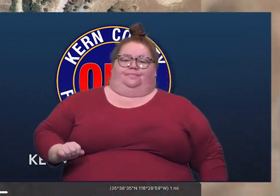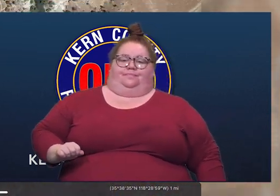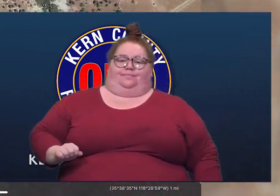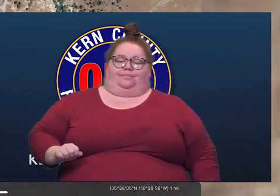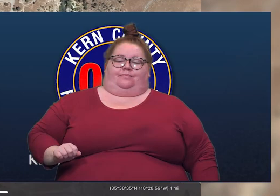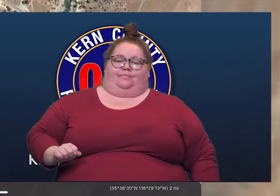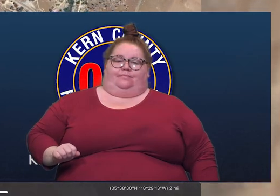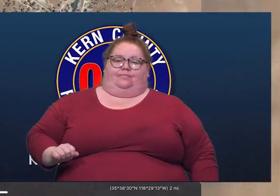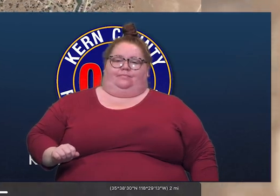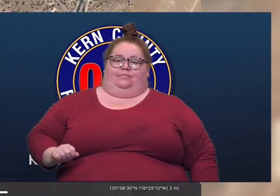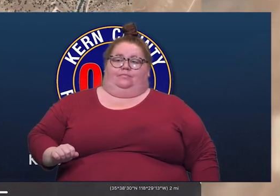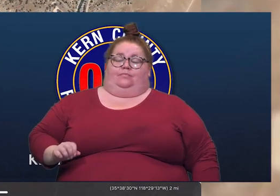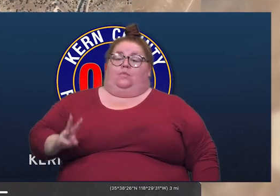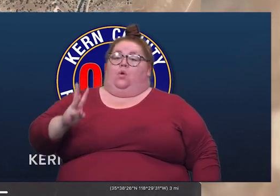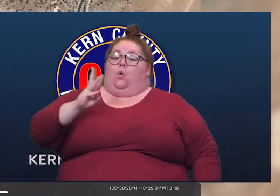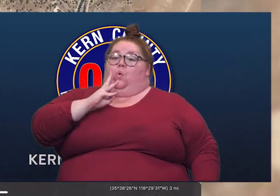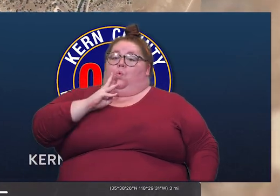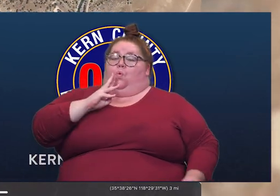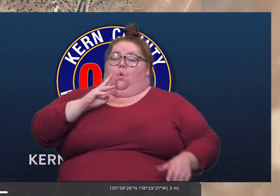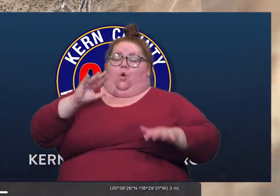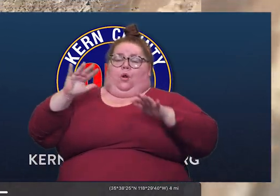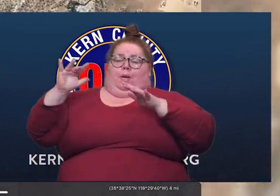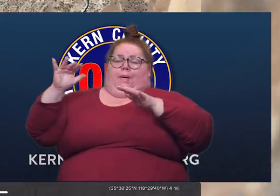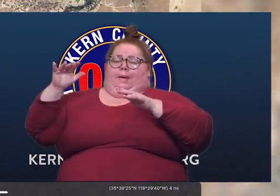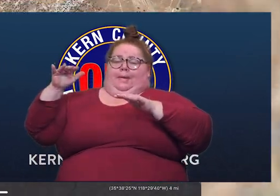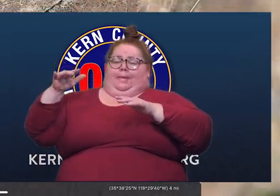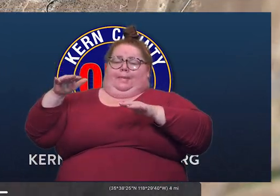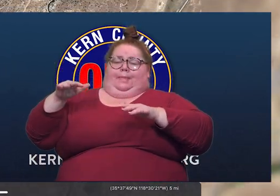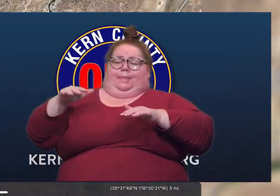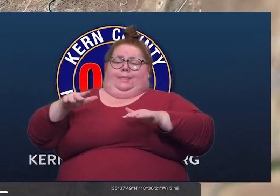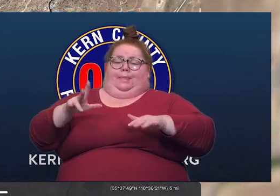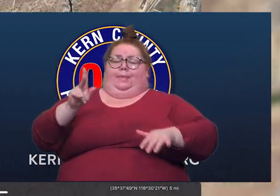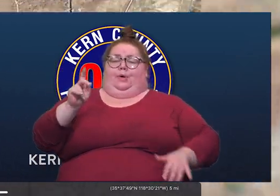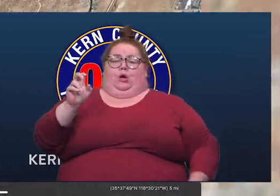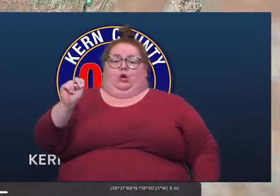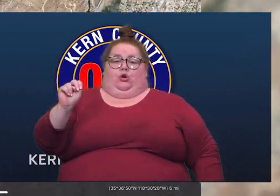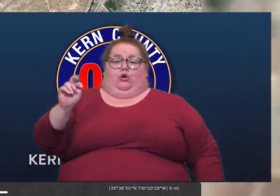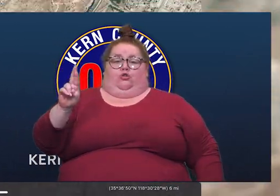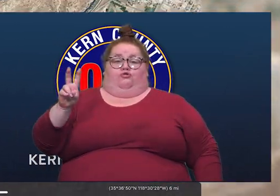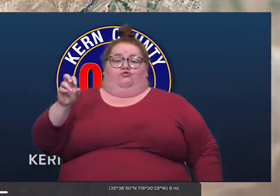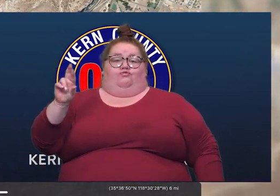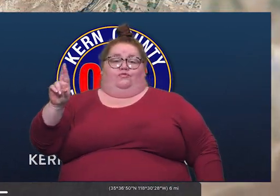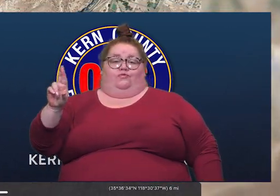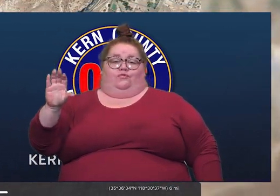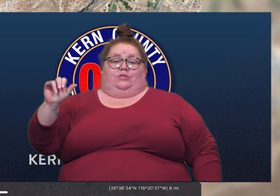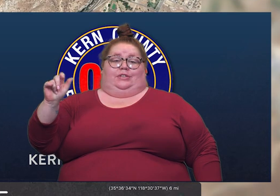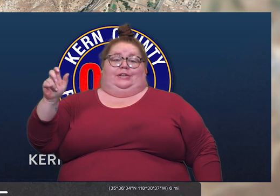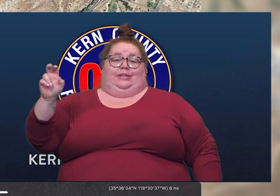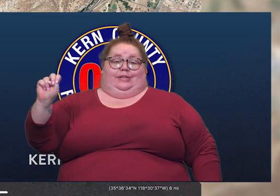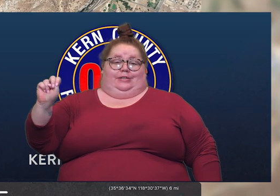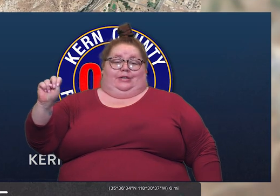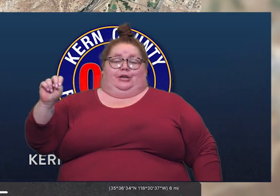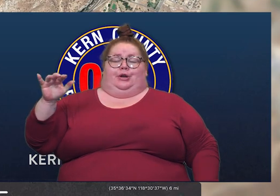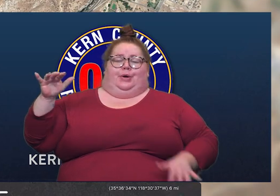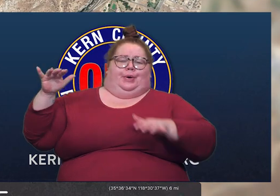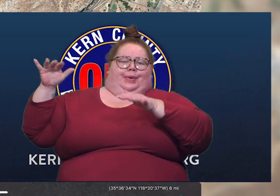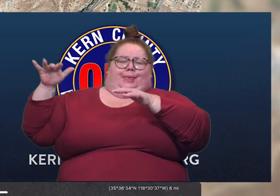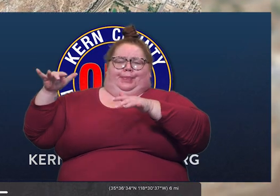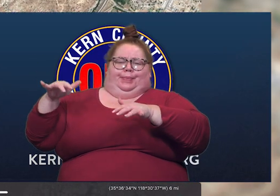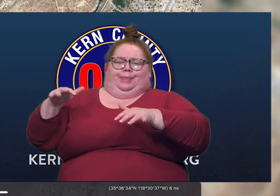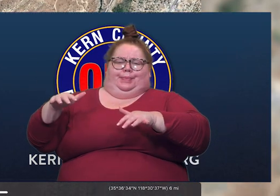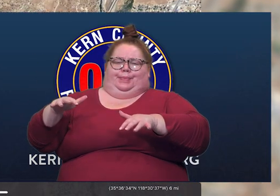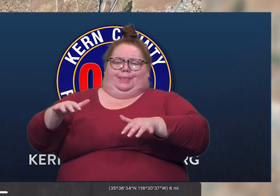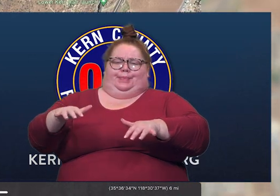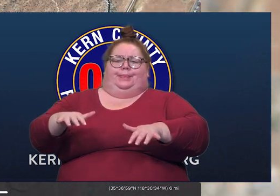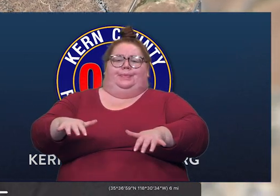the water flows down through the Kern River Canyon all the way down to the mouth of the canyon where